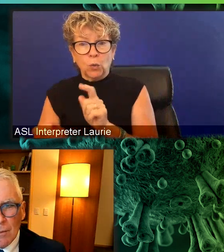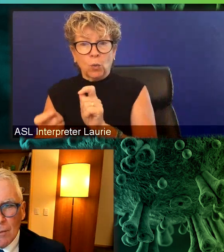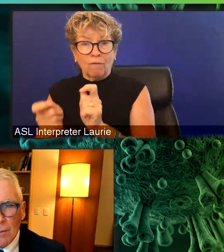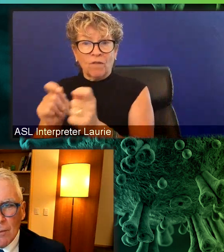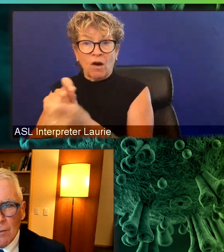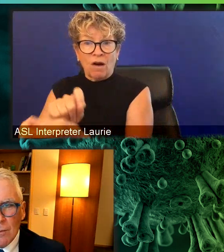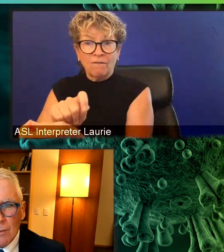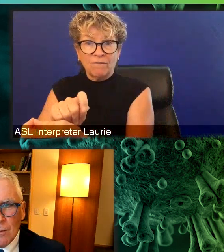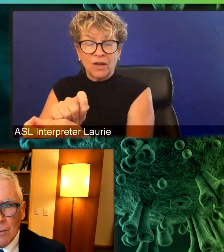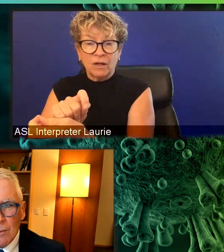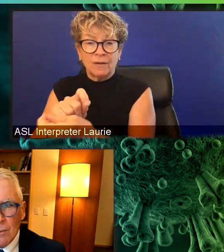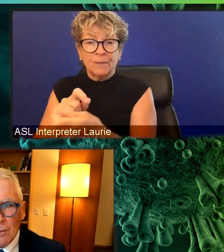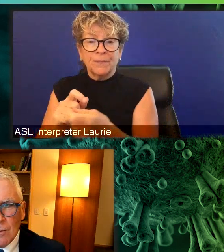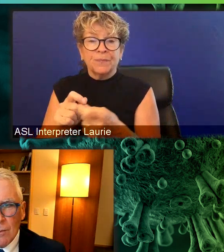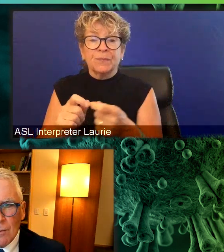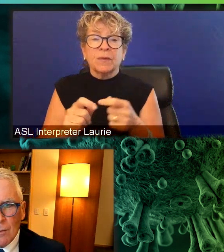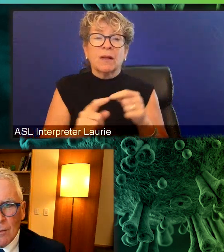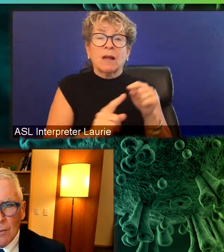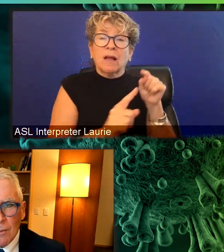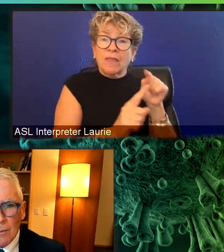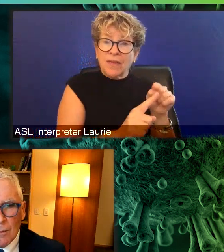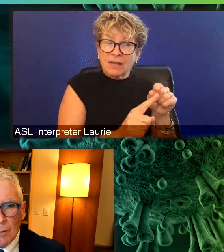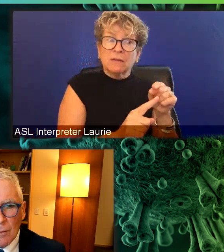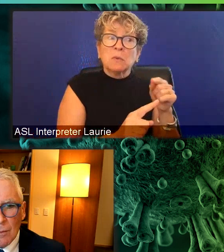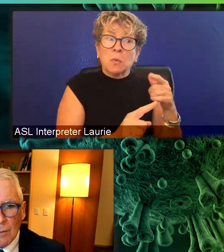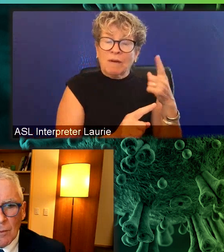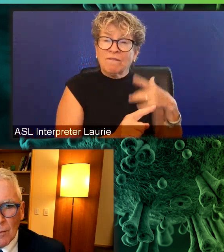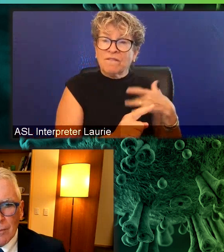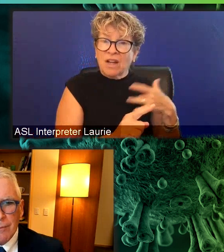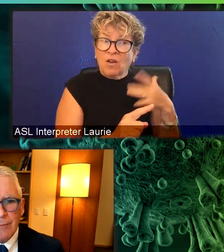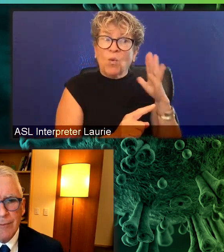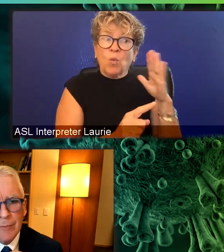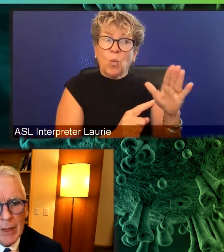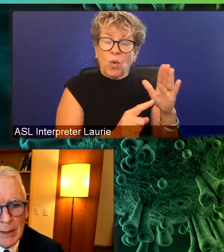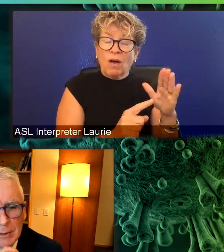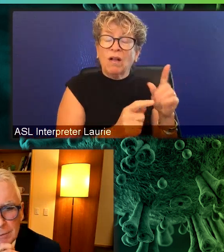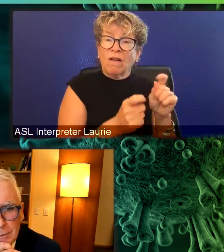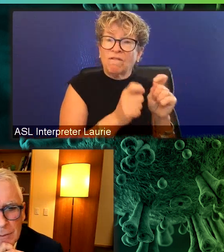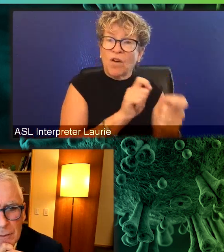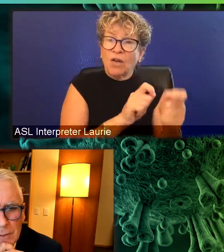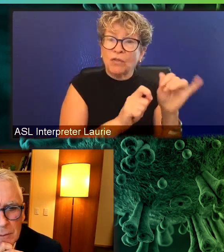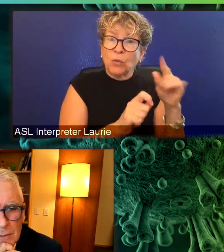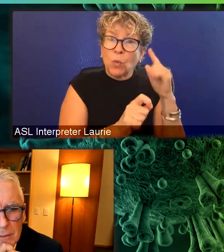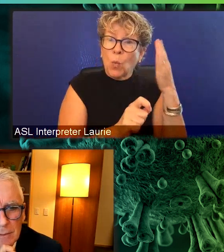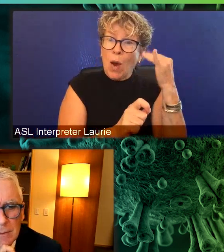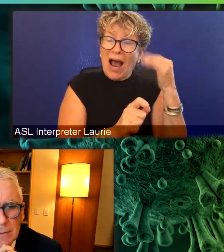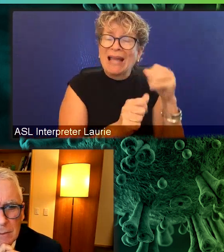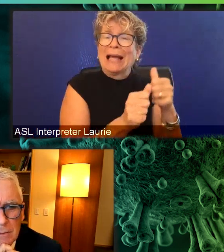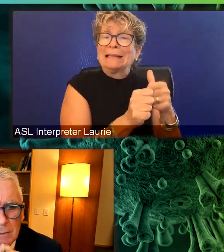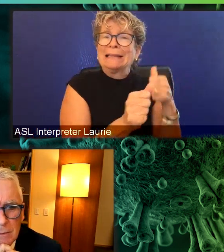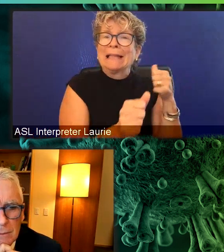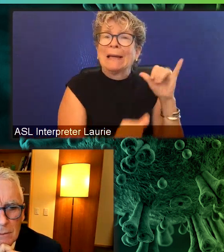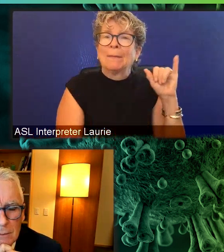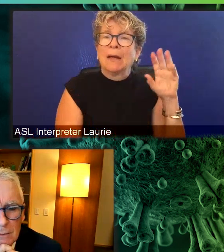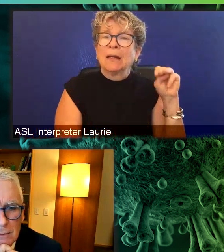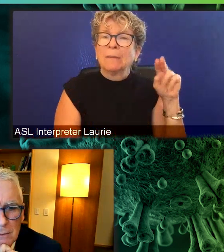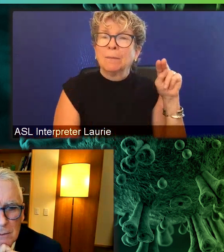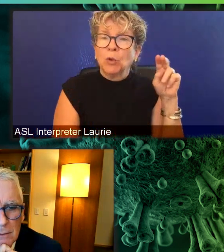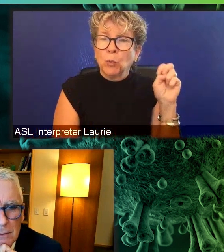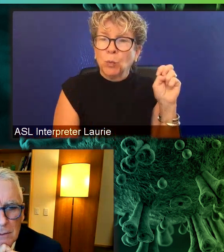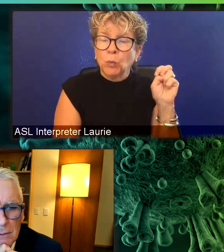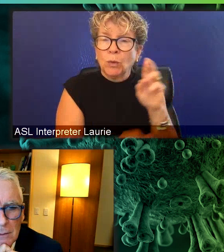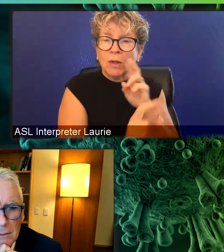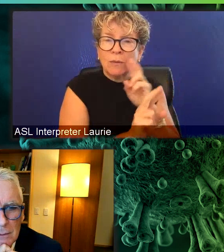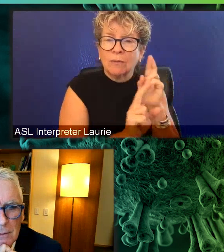be evolving to escape immune response. And it, um, and it has a higher, um, IFR,